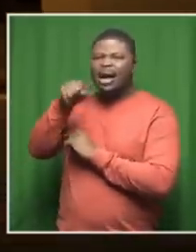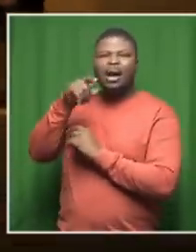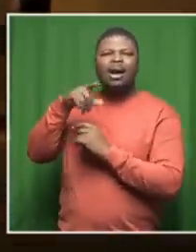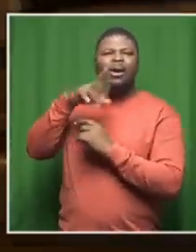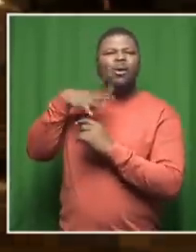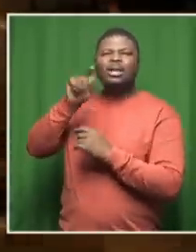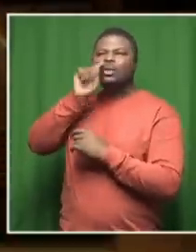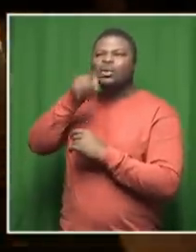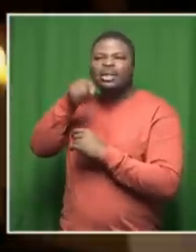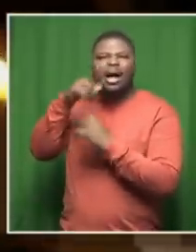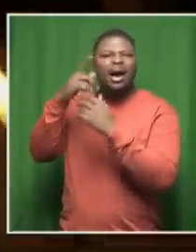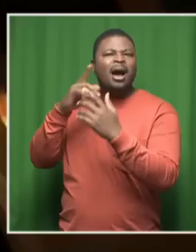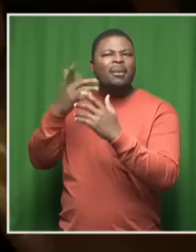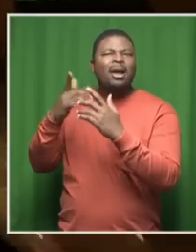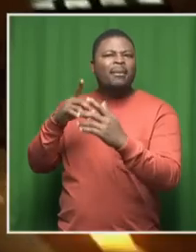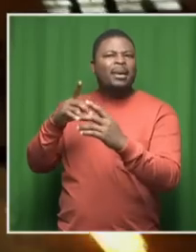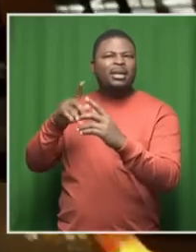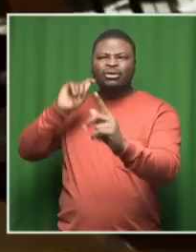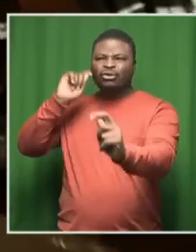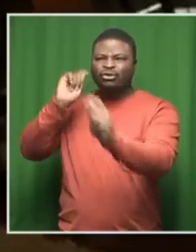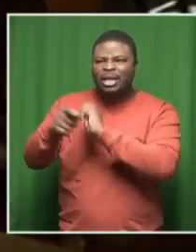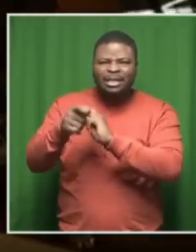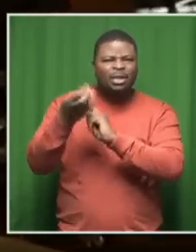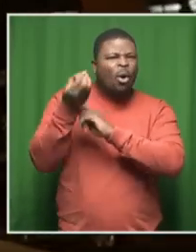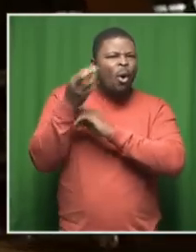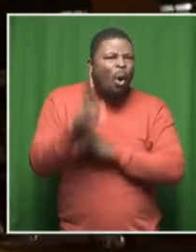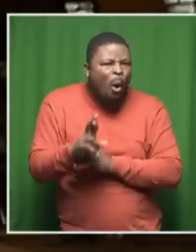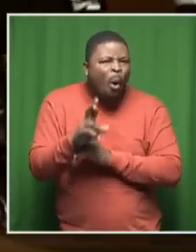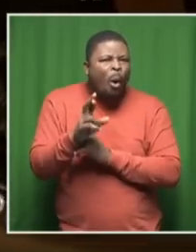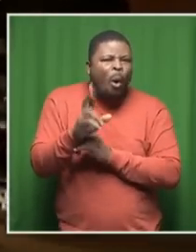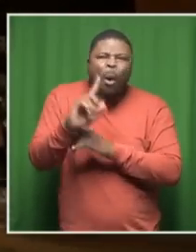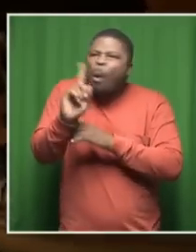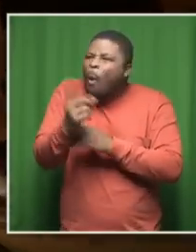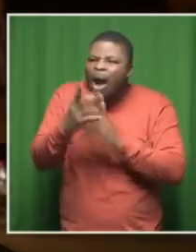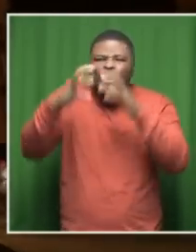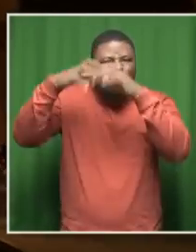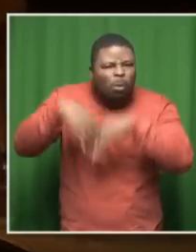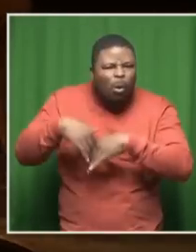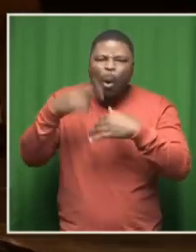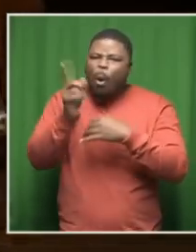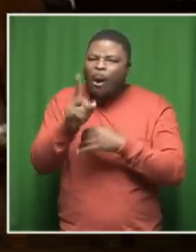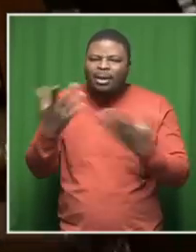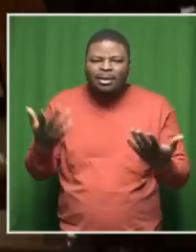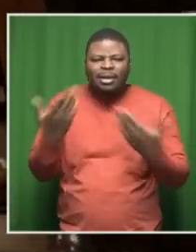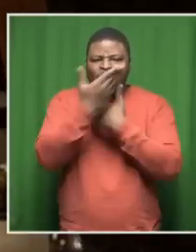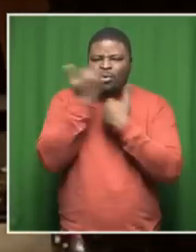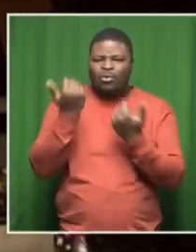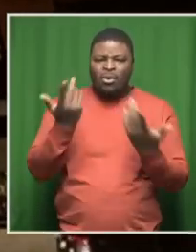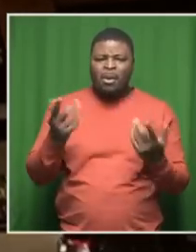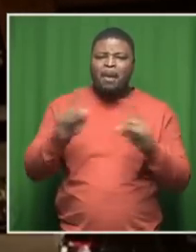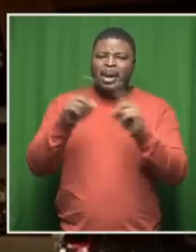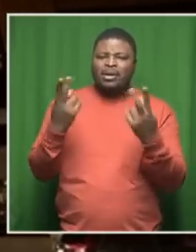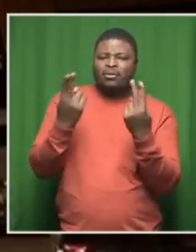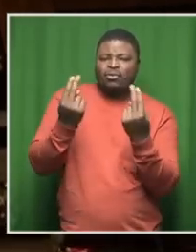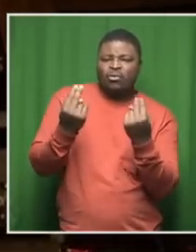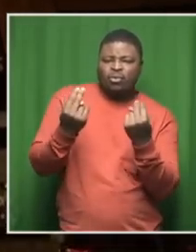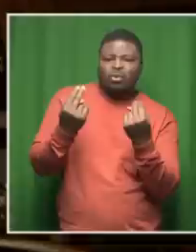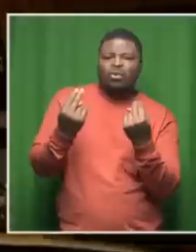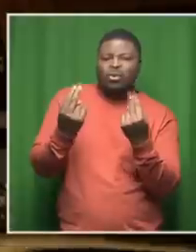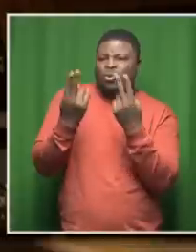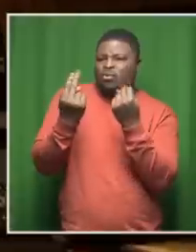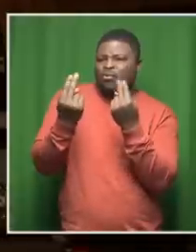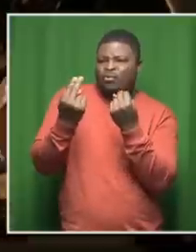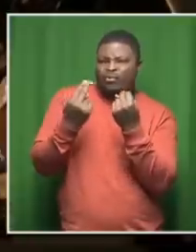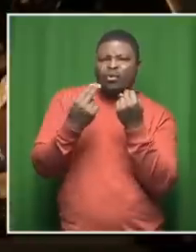i we don't nobody really knows no one knows what's going on but that is the new logo for twitter i mean is it going to be is he going to